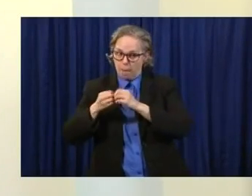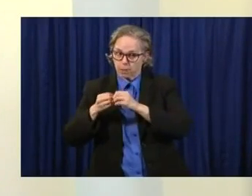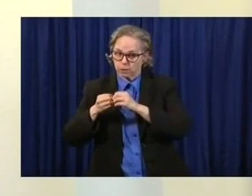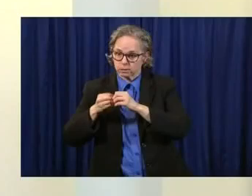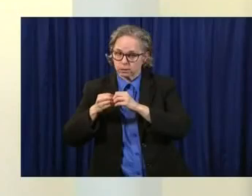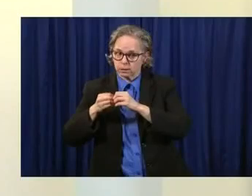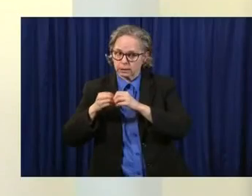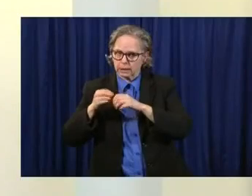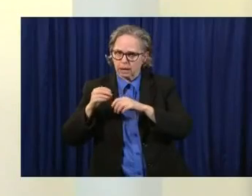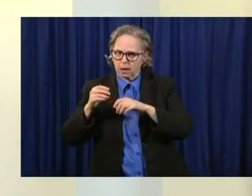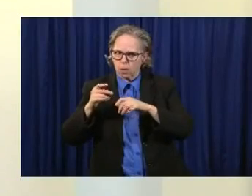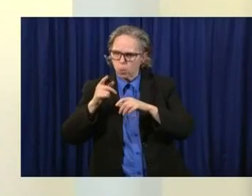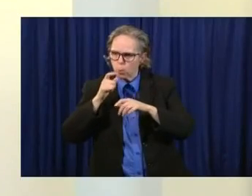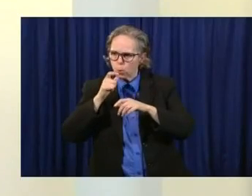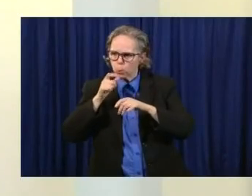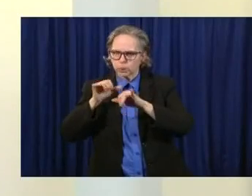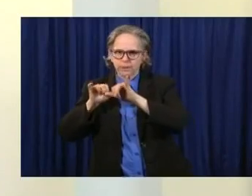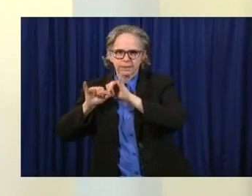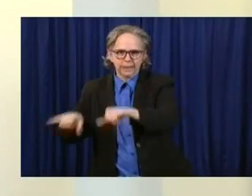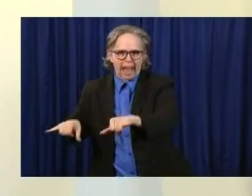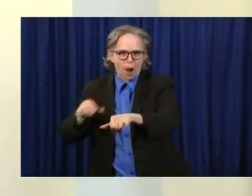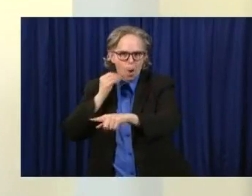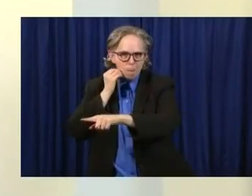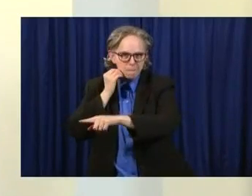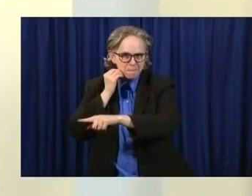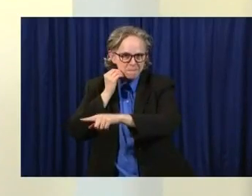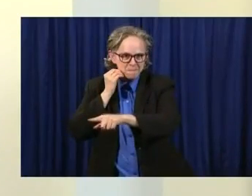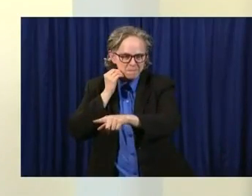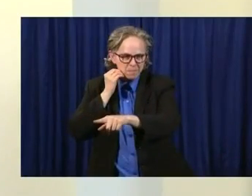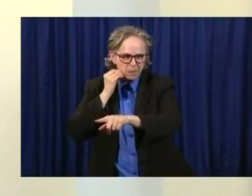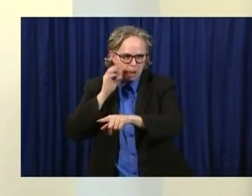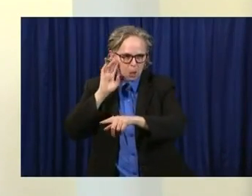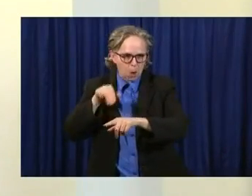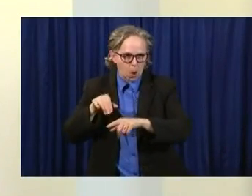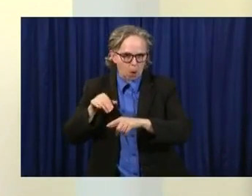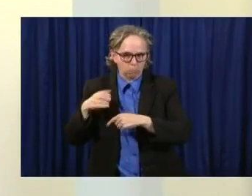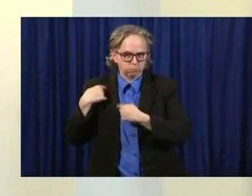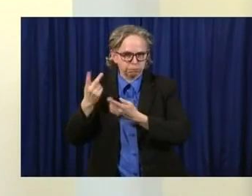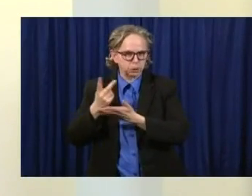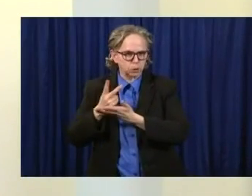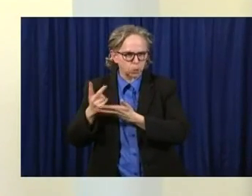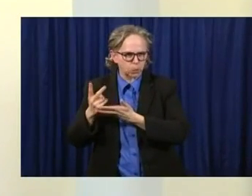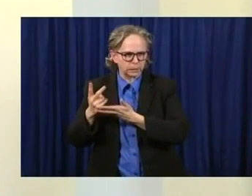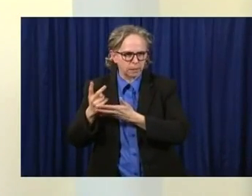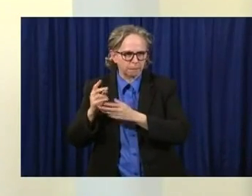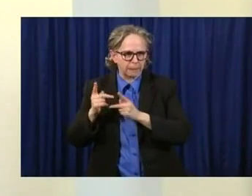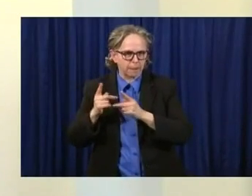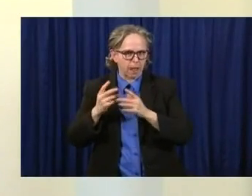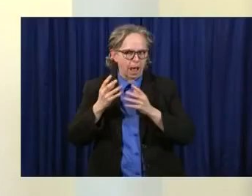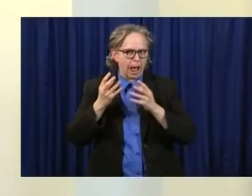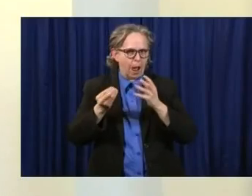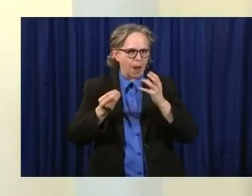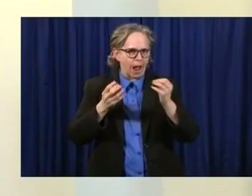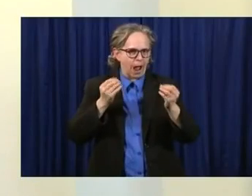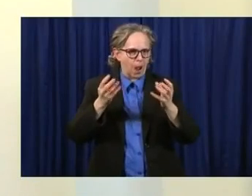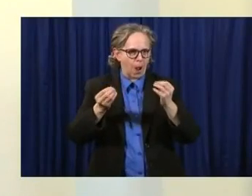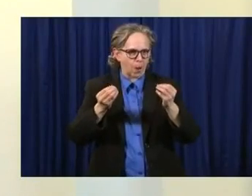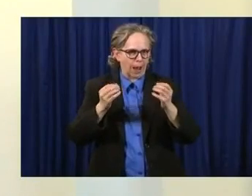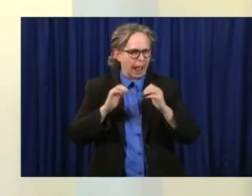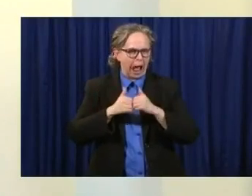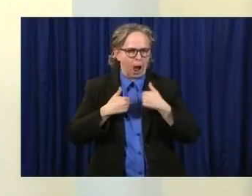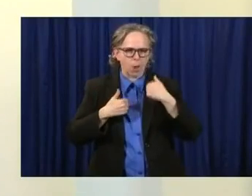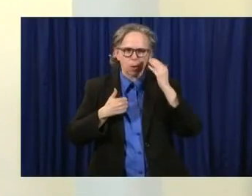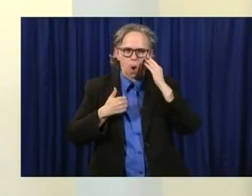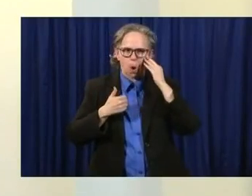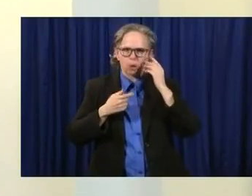been out and about more in the last two weeks. You know, we can tell that just by traffic data, but as we go more and more out,